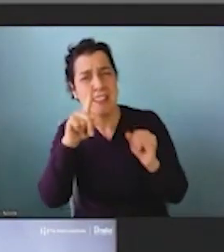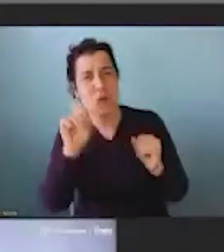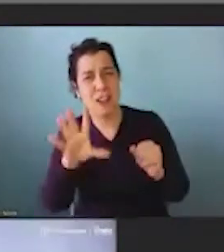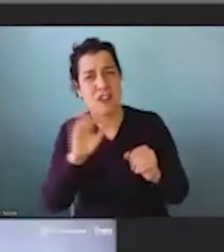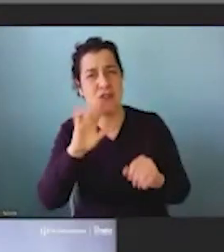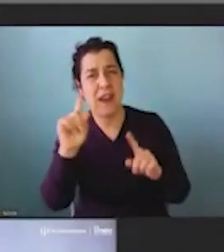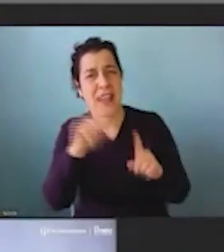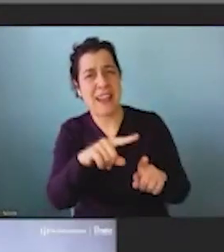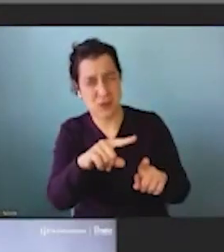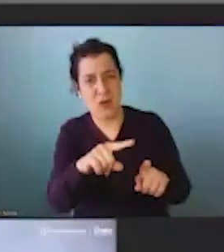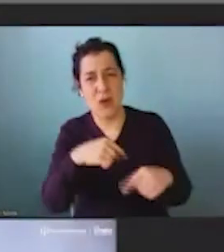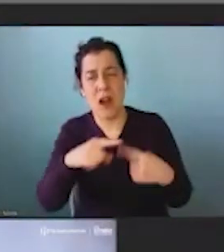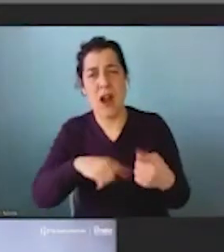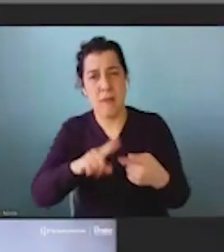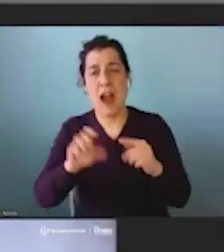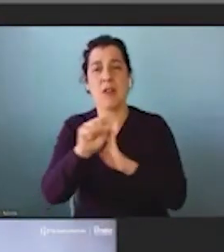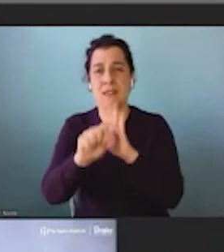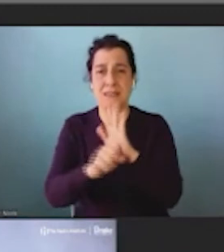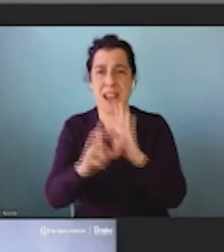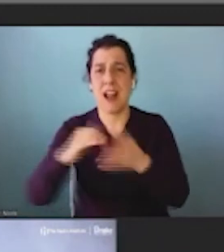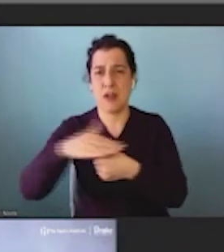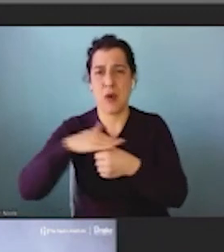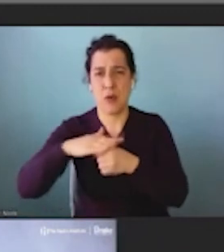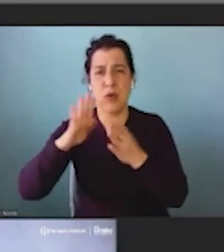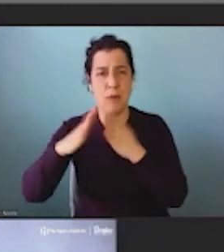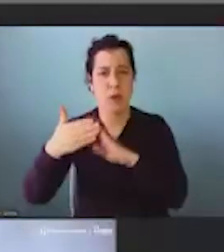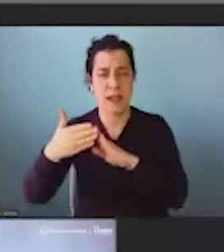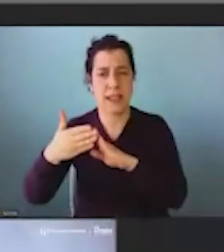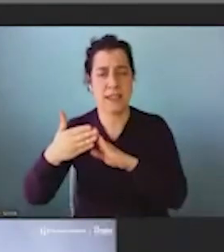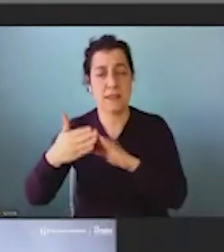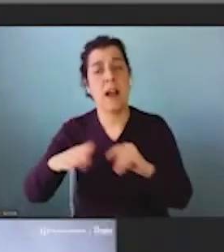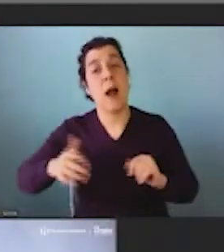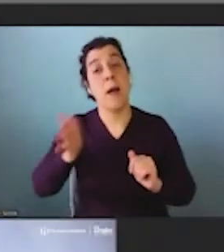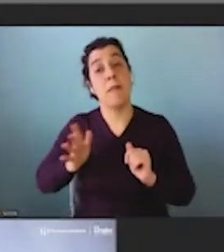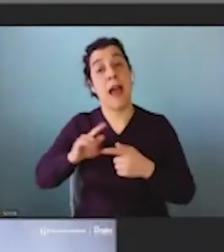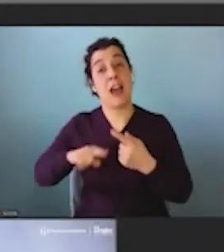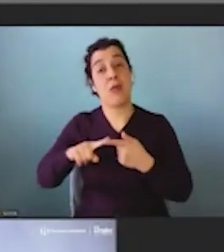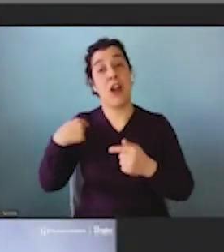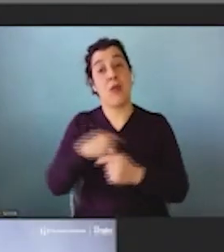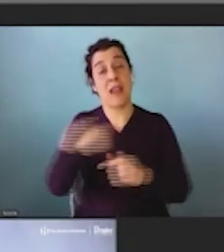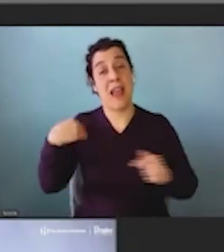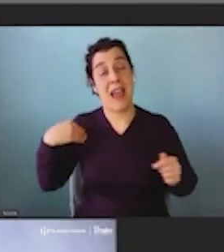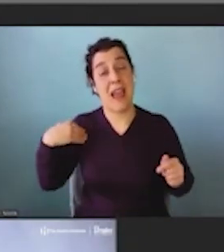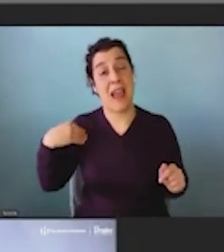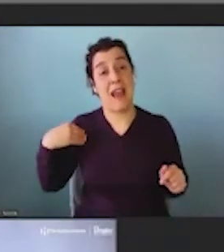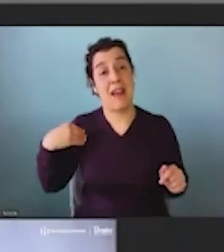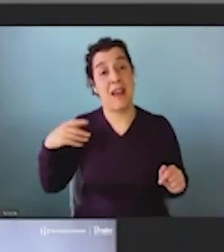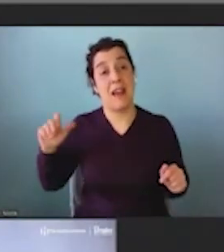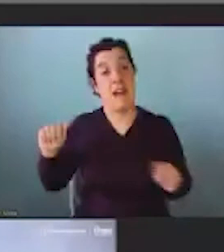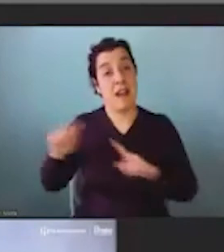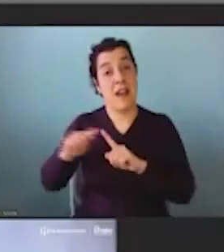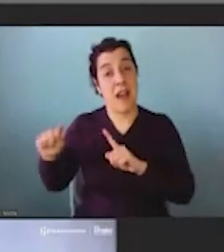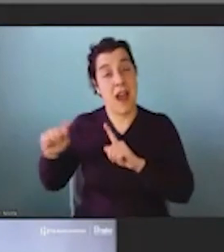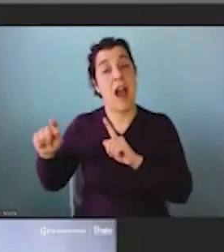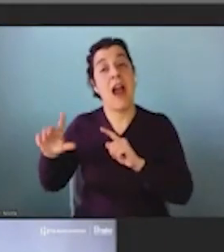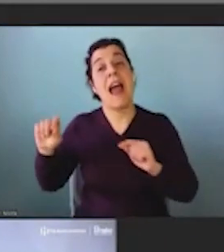about state and local communities. Back when we had earmarks, I had started a program